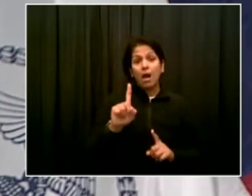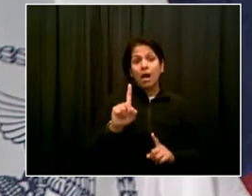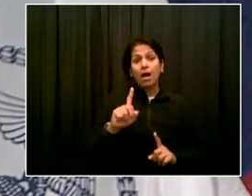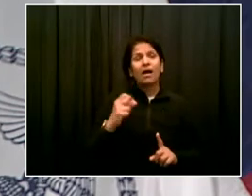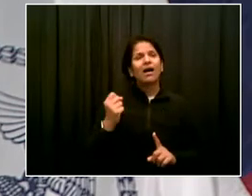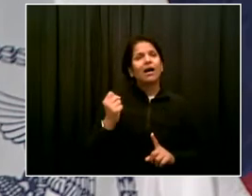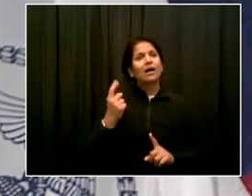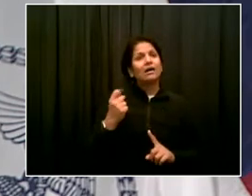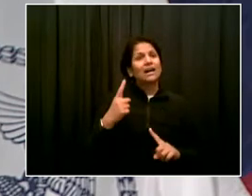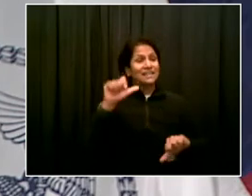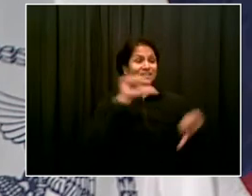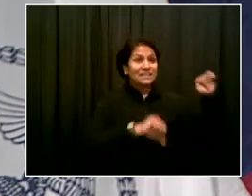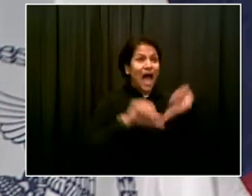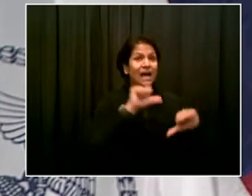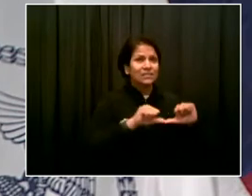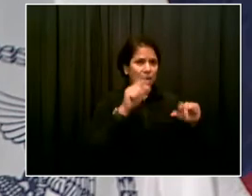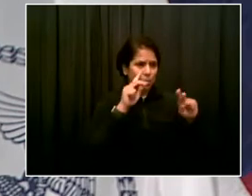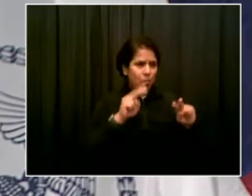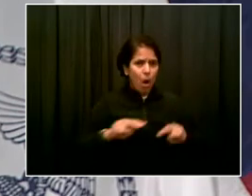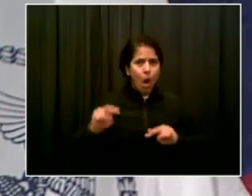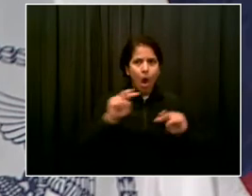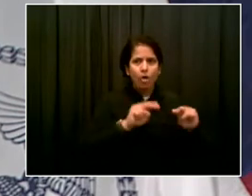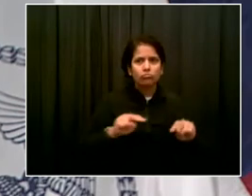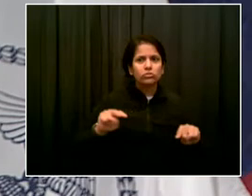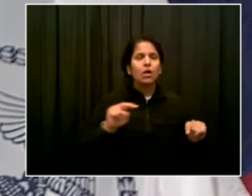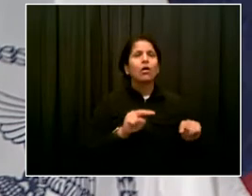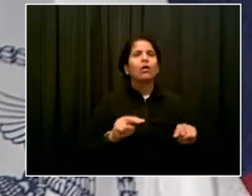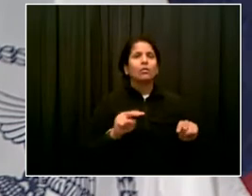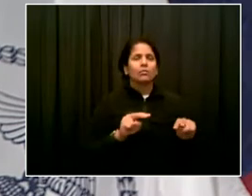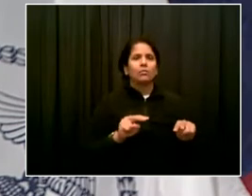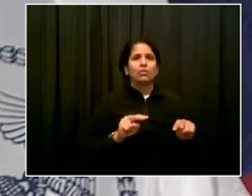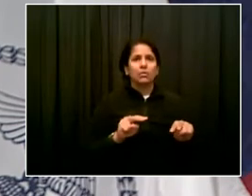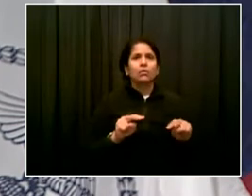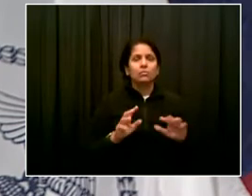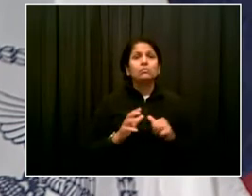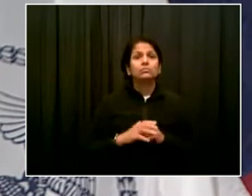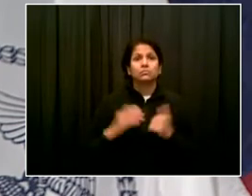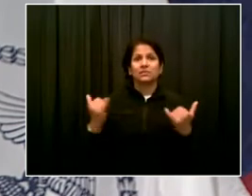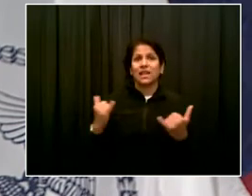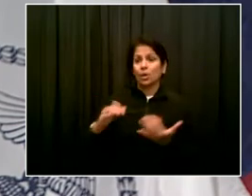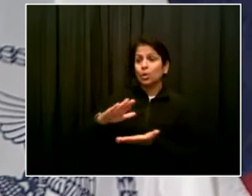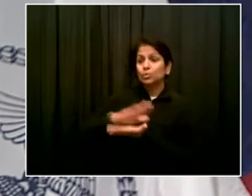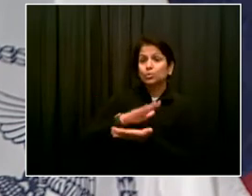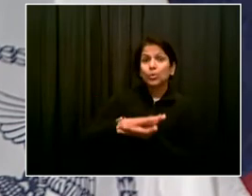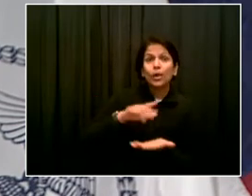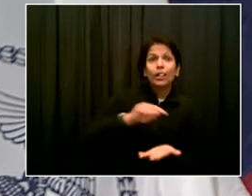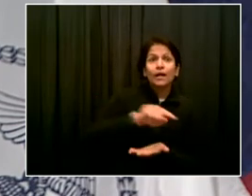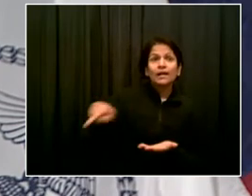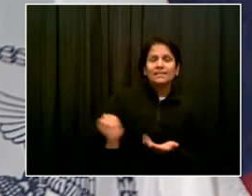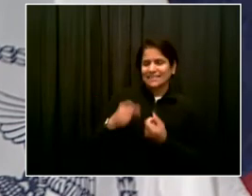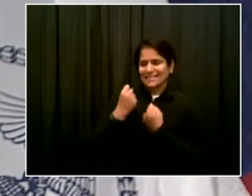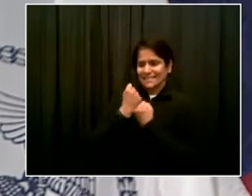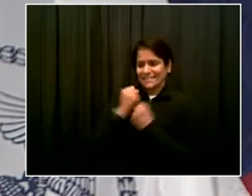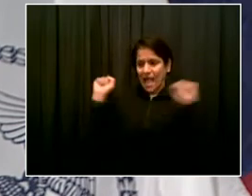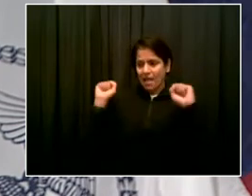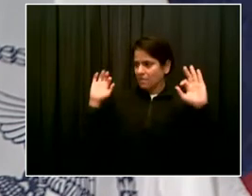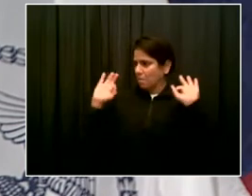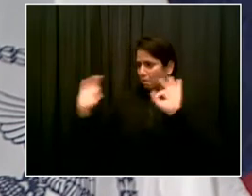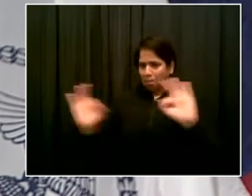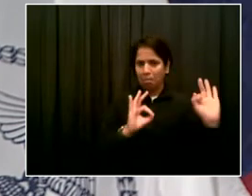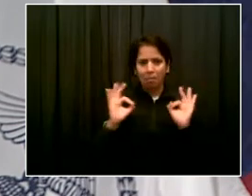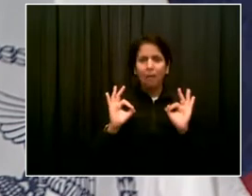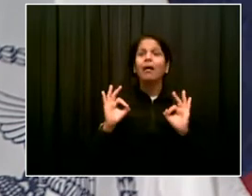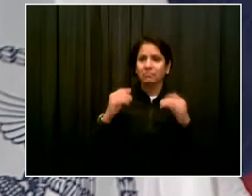success. And we expect that success to be sustained. there's lots of four months